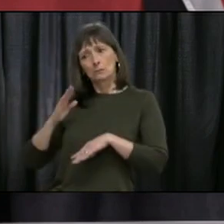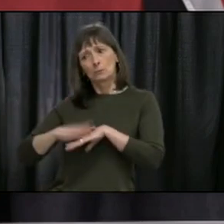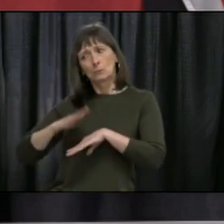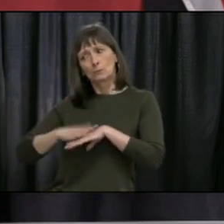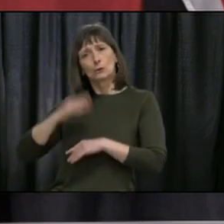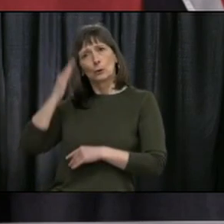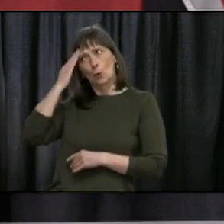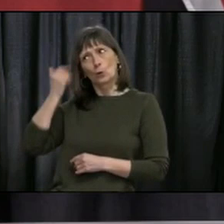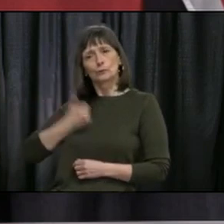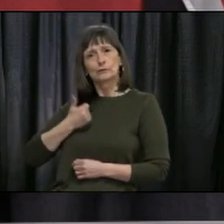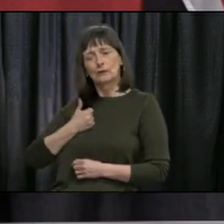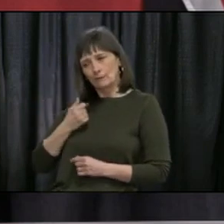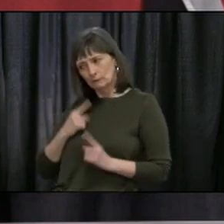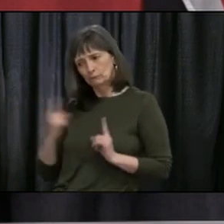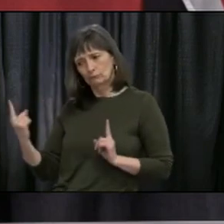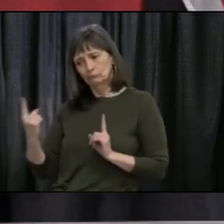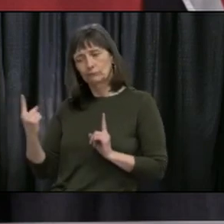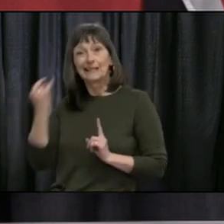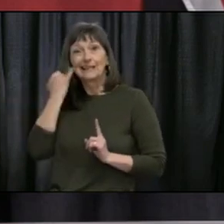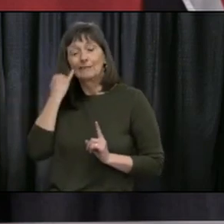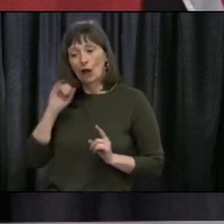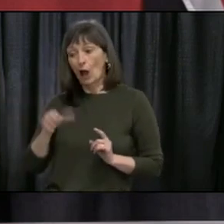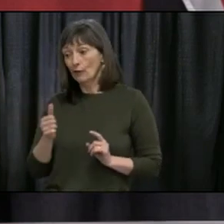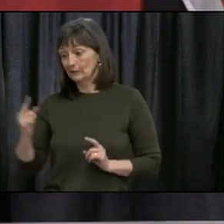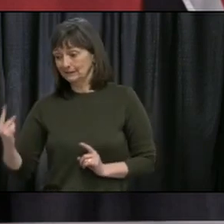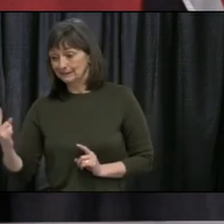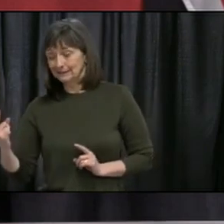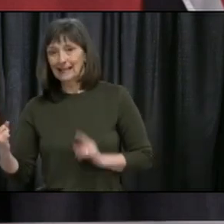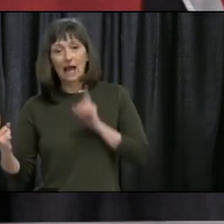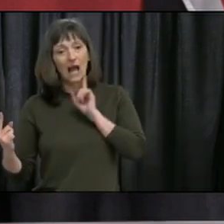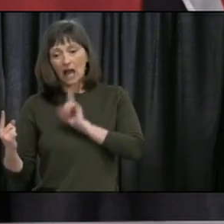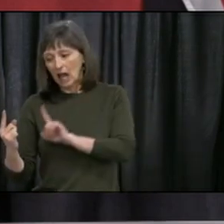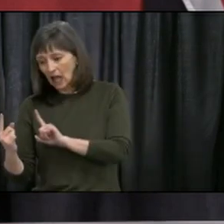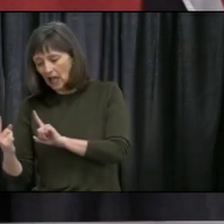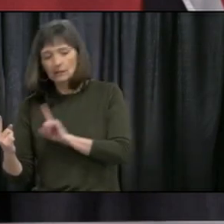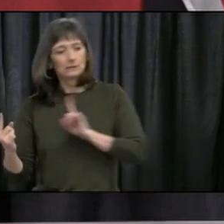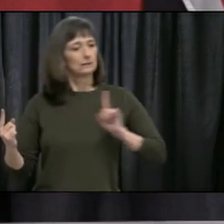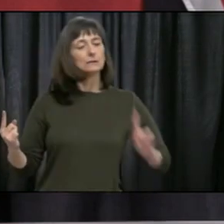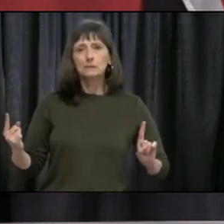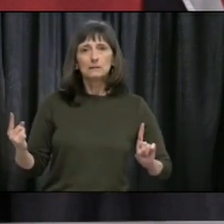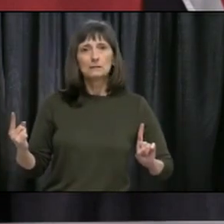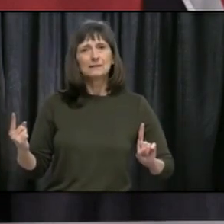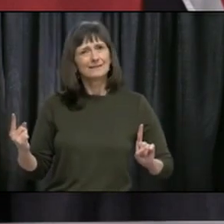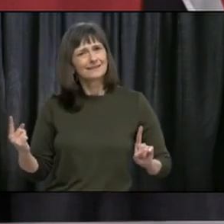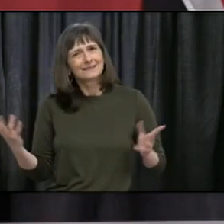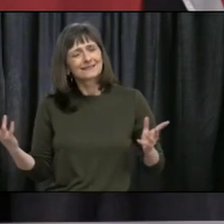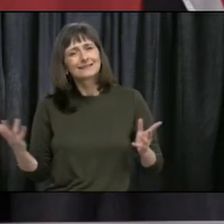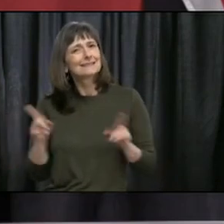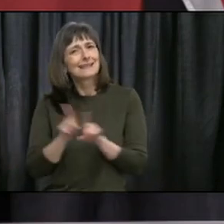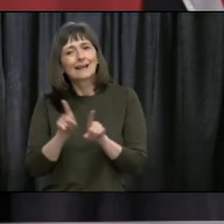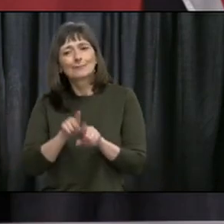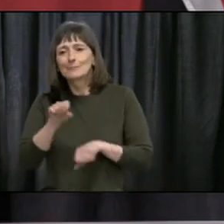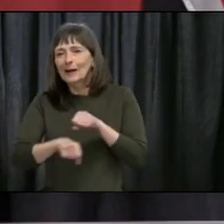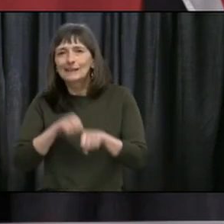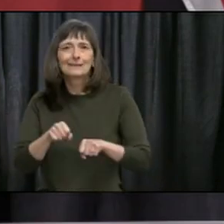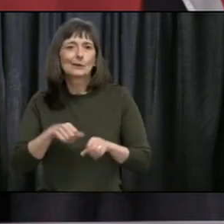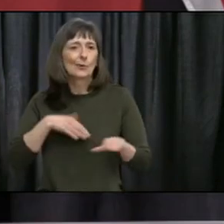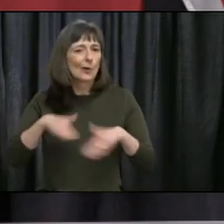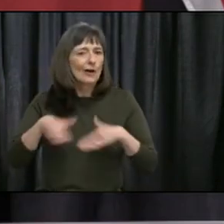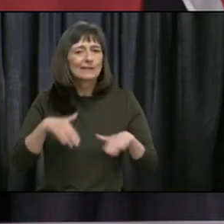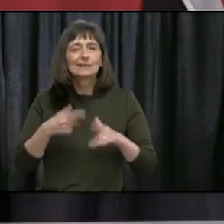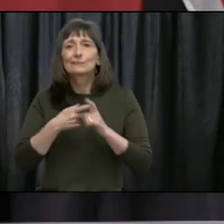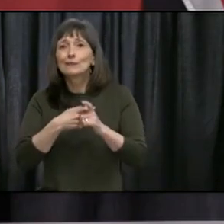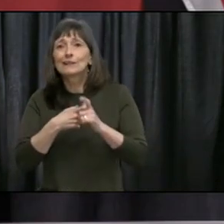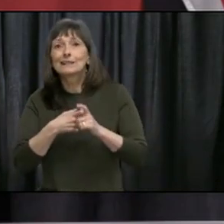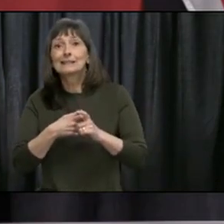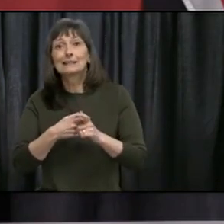course. And there will probably be hiking trails, you know, walking, running, and, you know, bicycling and so on. So there's all kinds of things that we were able